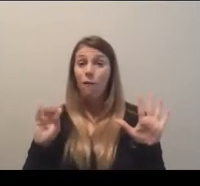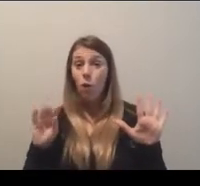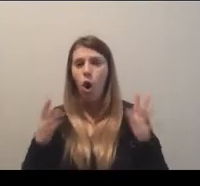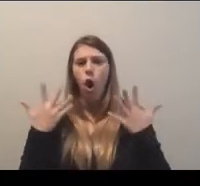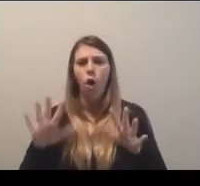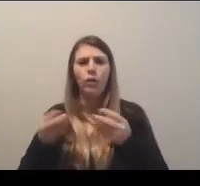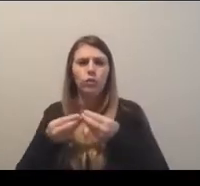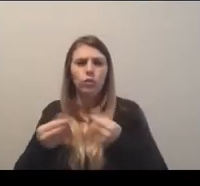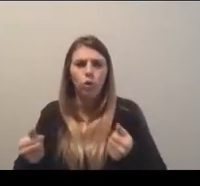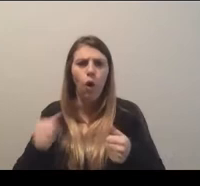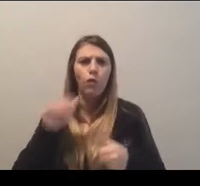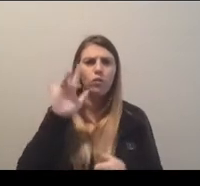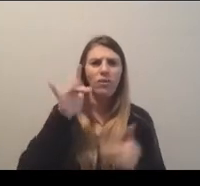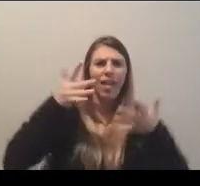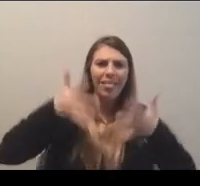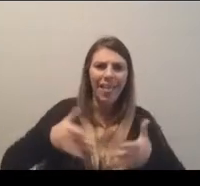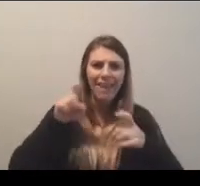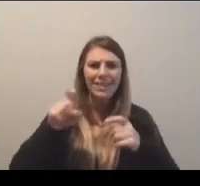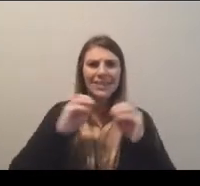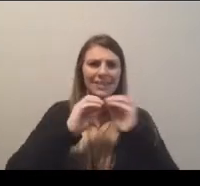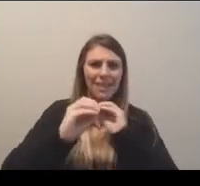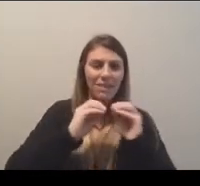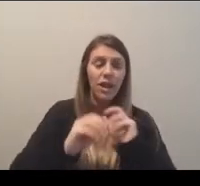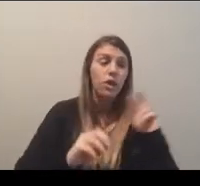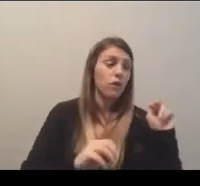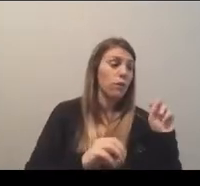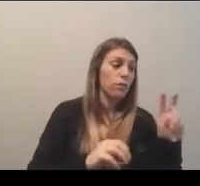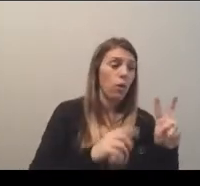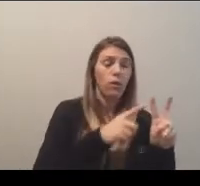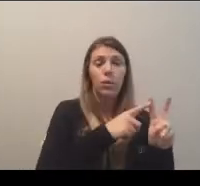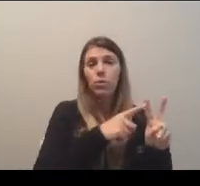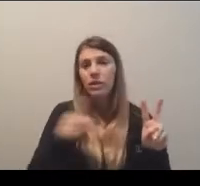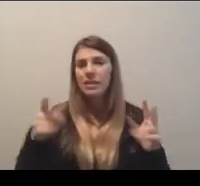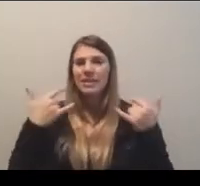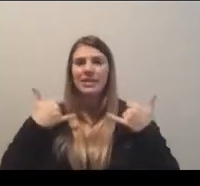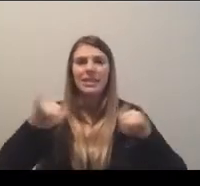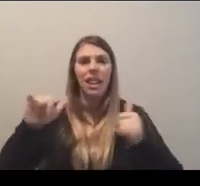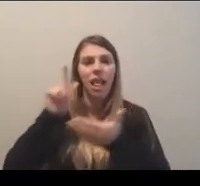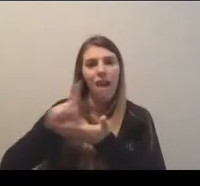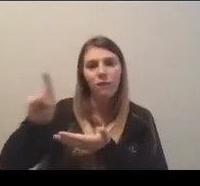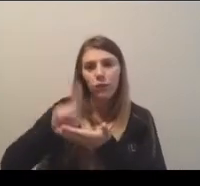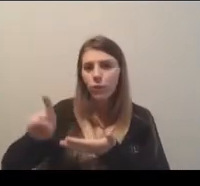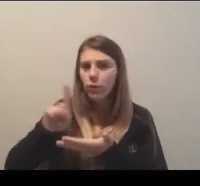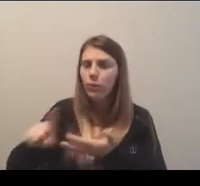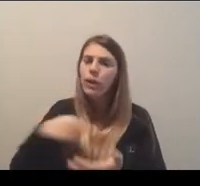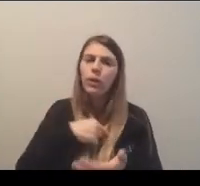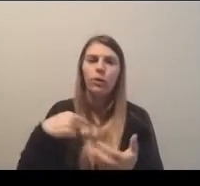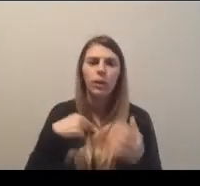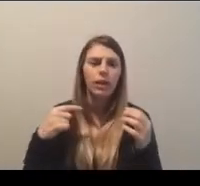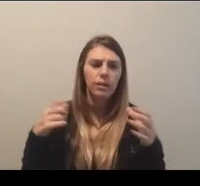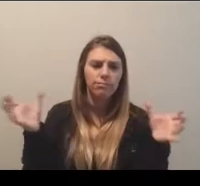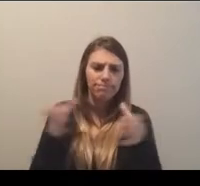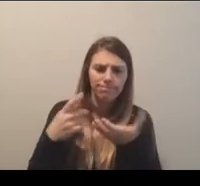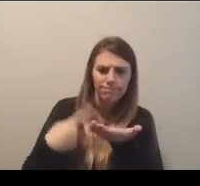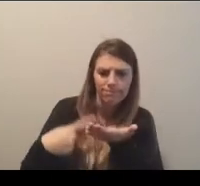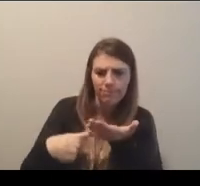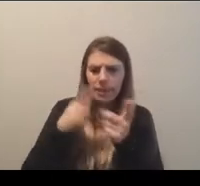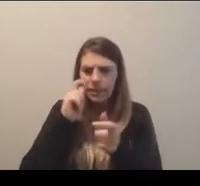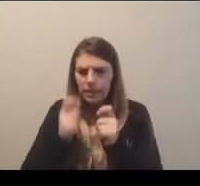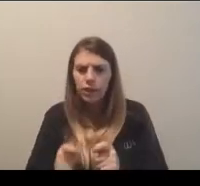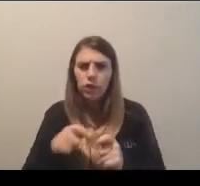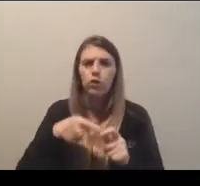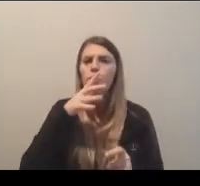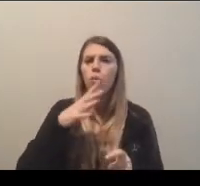Those meetings took place between early November and continue to go on on a weekly basis to make those adjustments to the women's